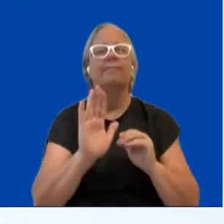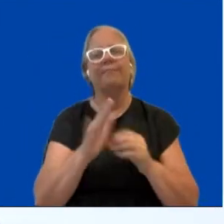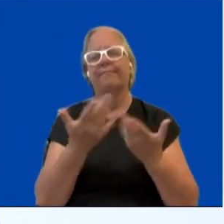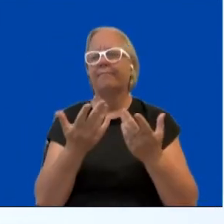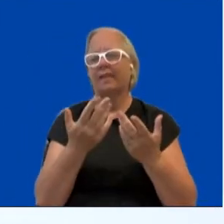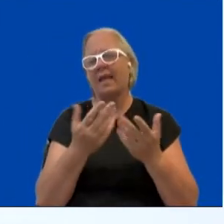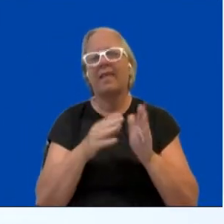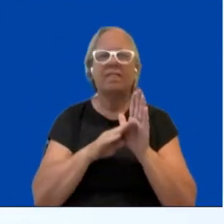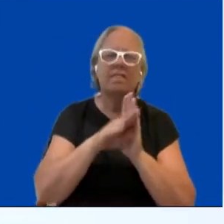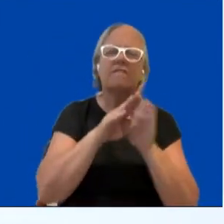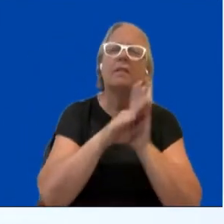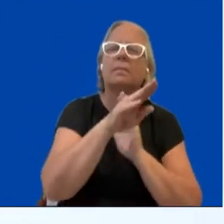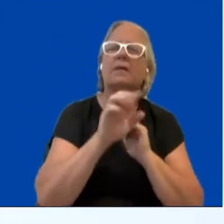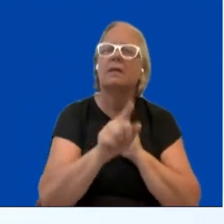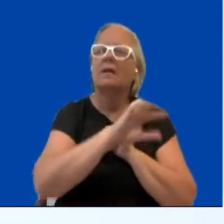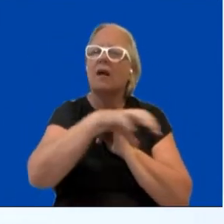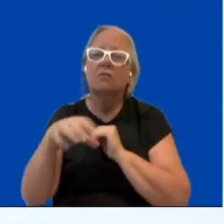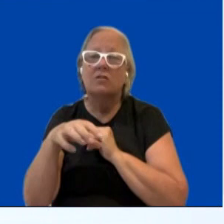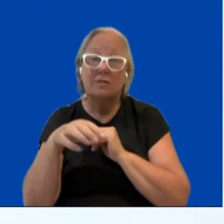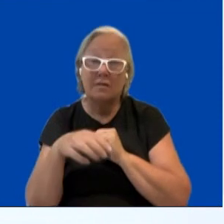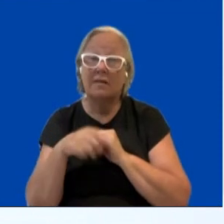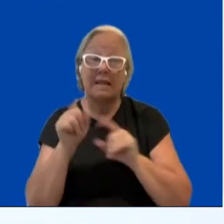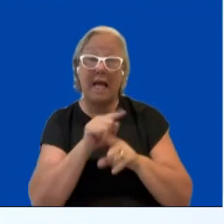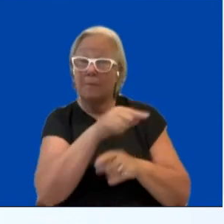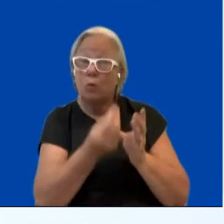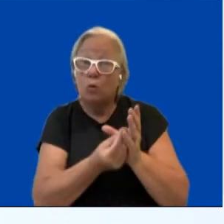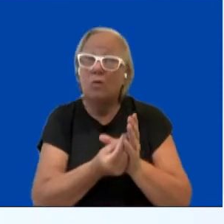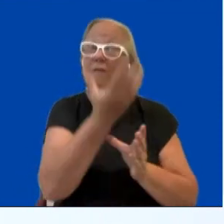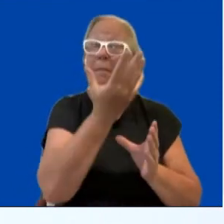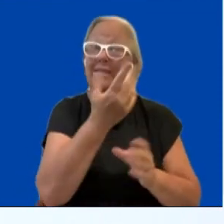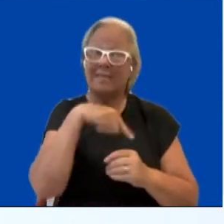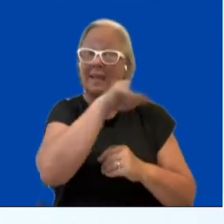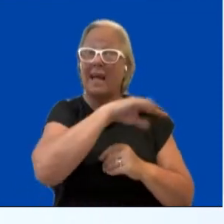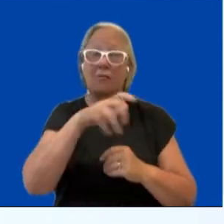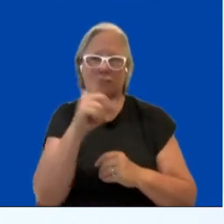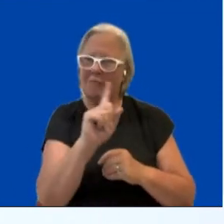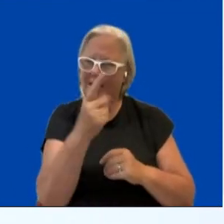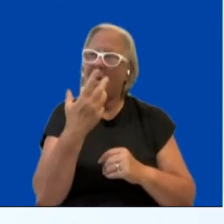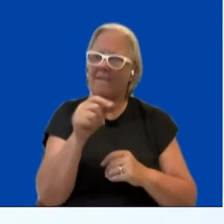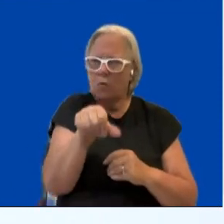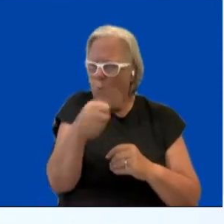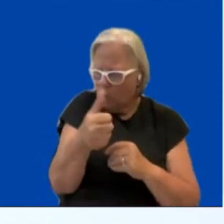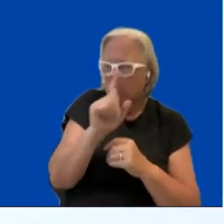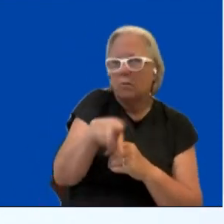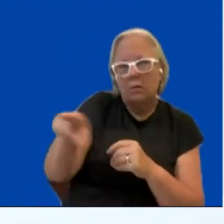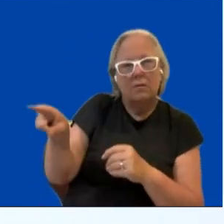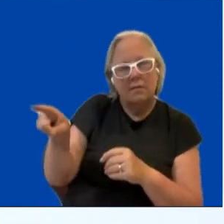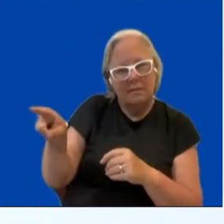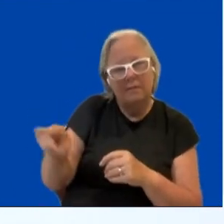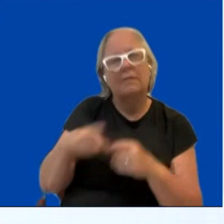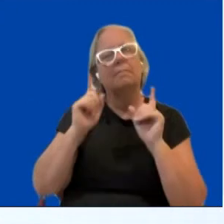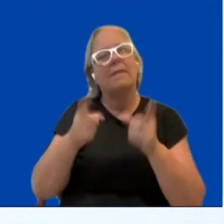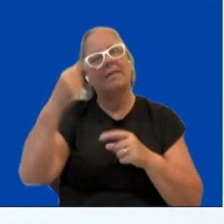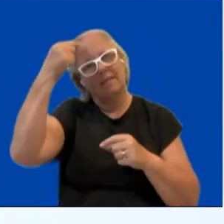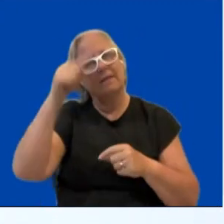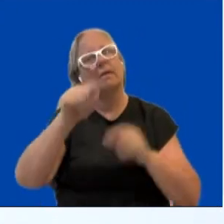that impact is not just in developing countries. I think that's also why it's so important for us to be looking at the climate change agenda as not just